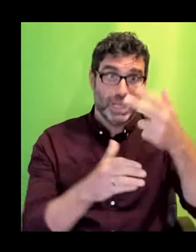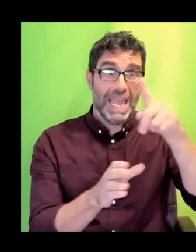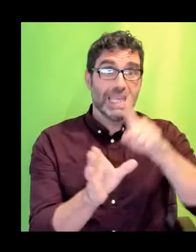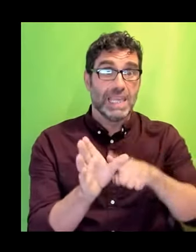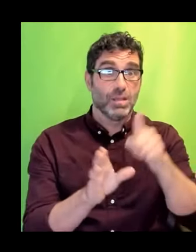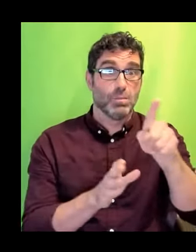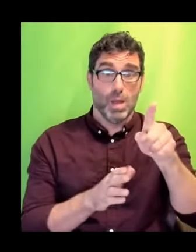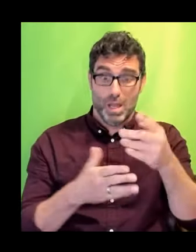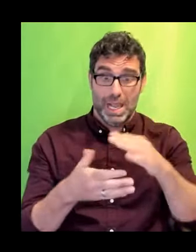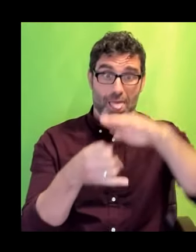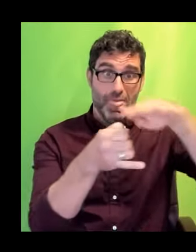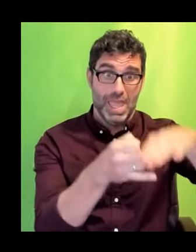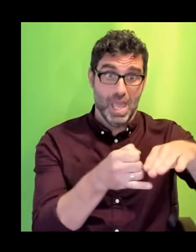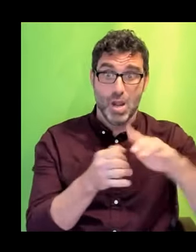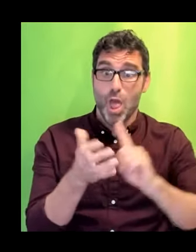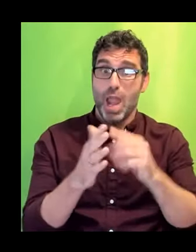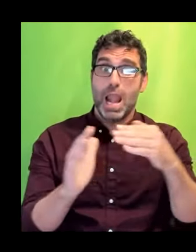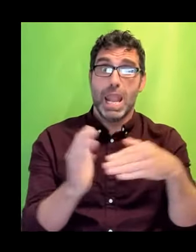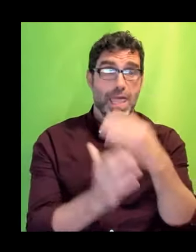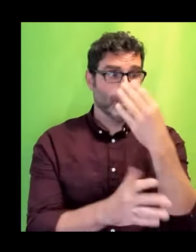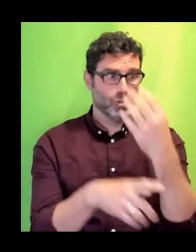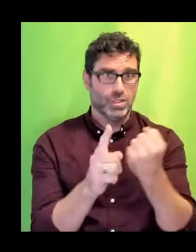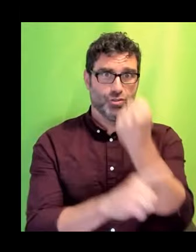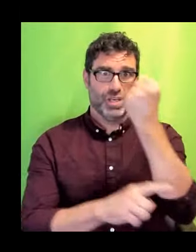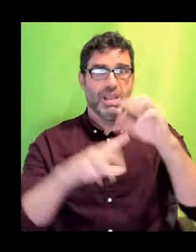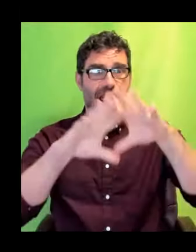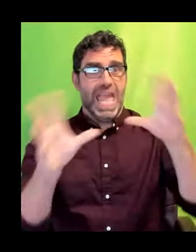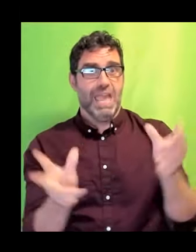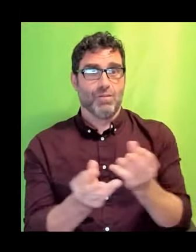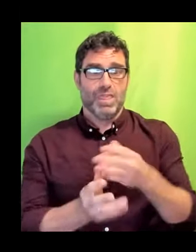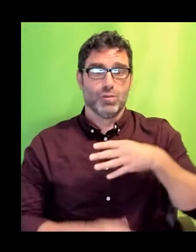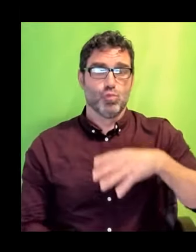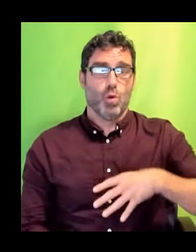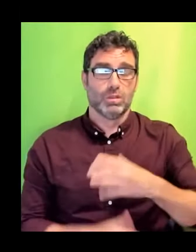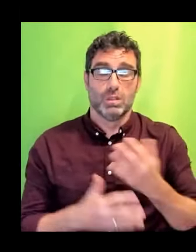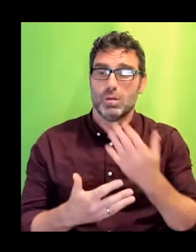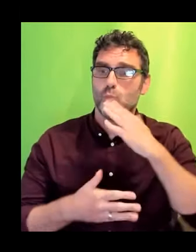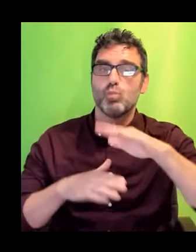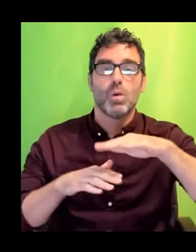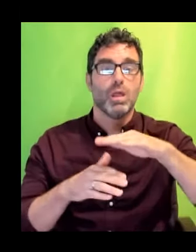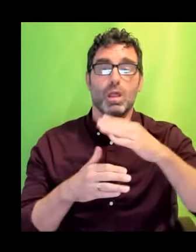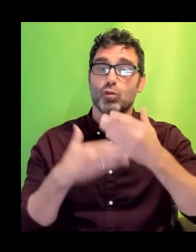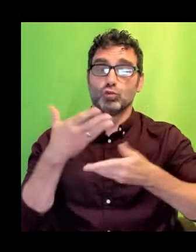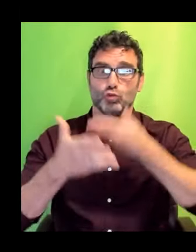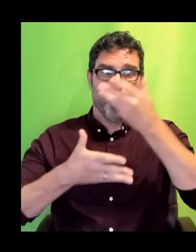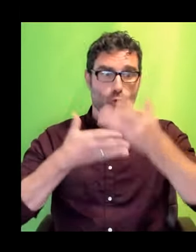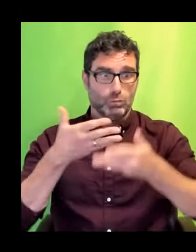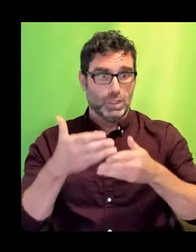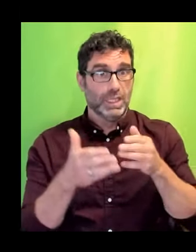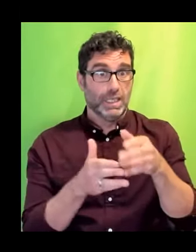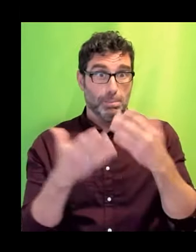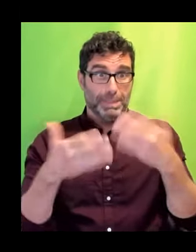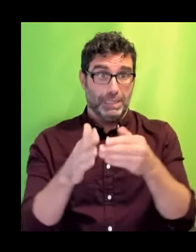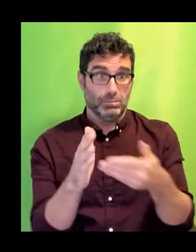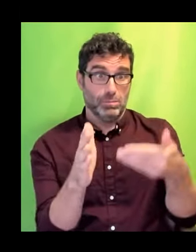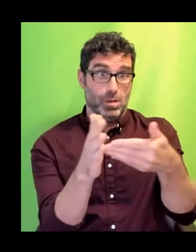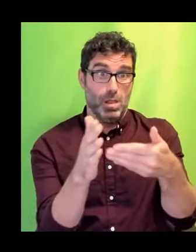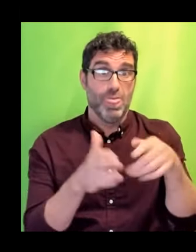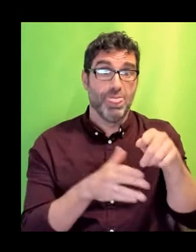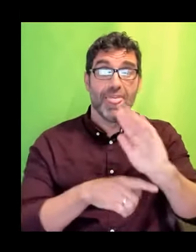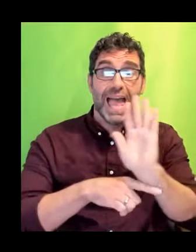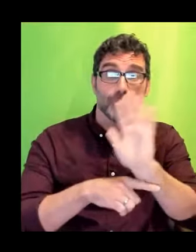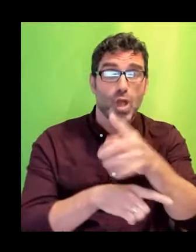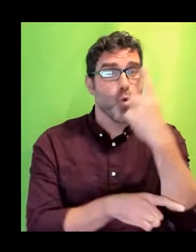achieved everything she asked for. And when that storyline was finally given space, the episode was one of the most acclaimed in the history of the show.